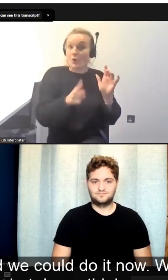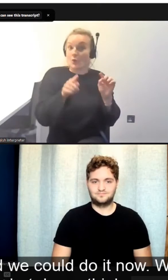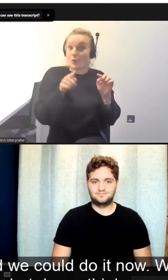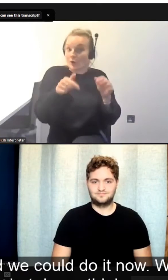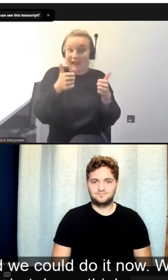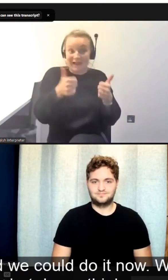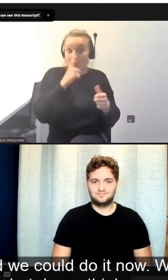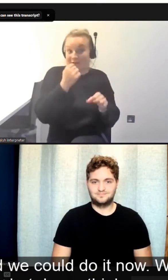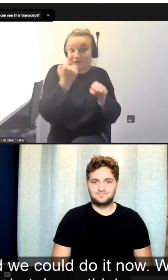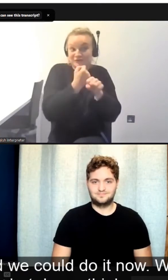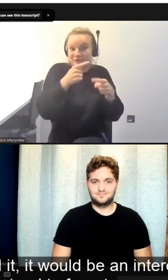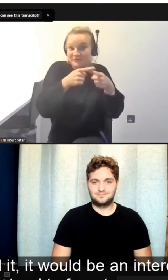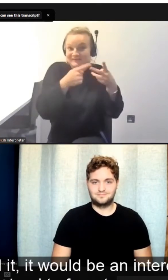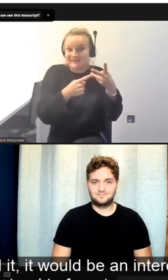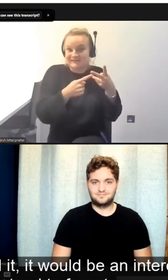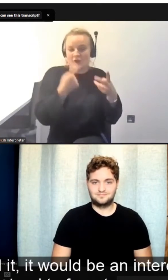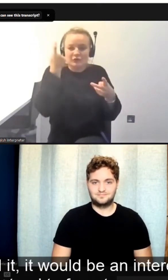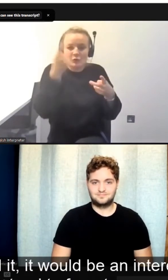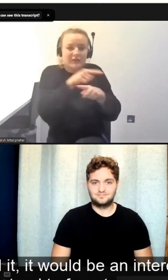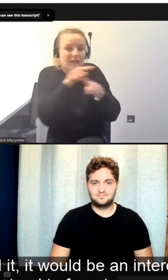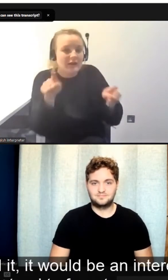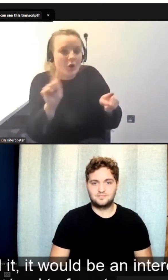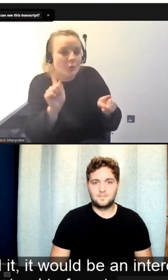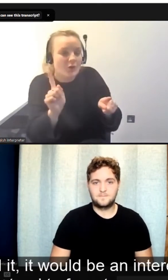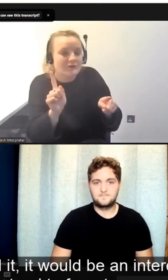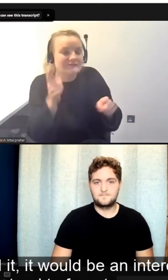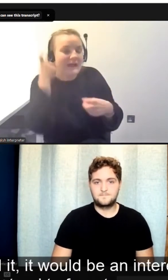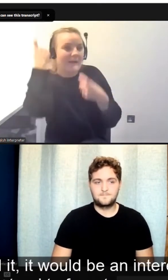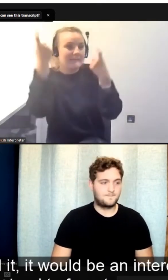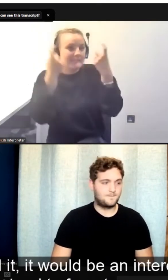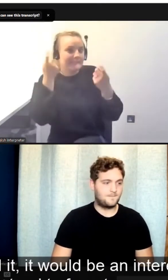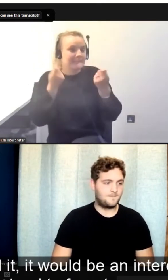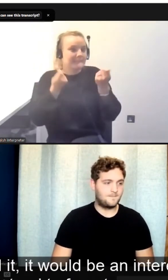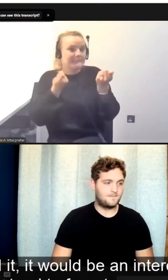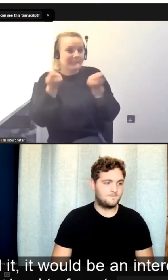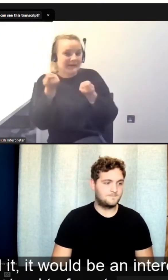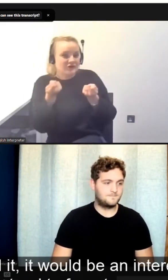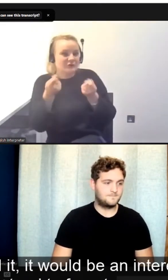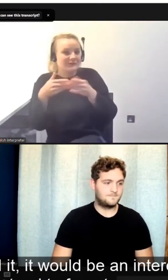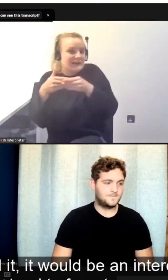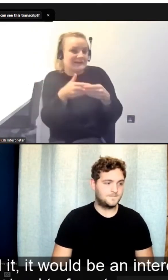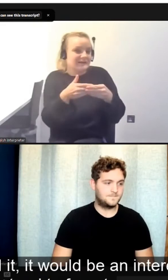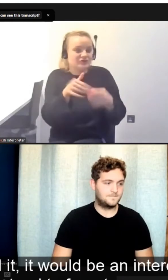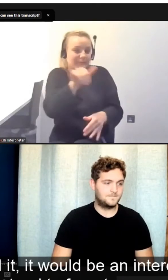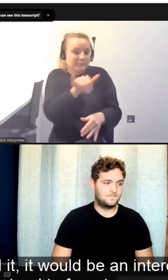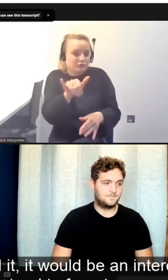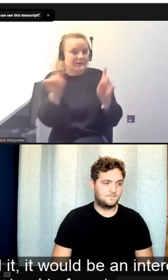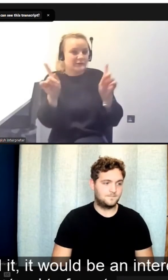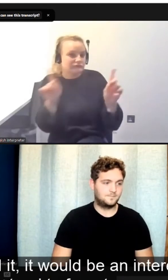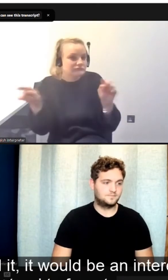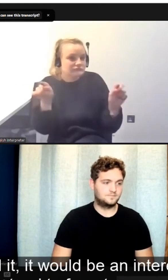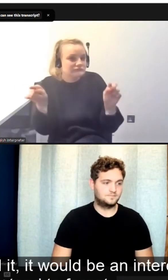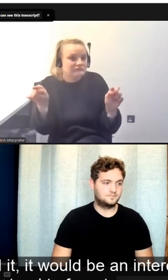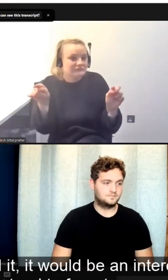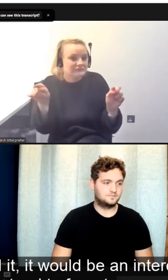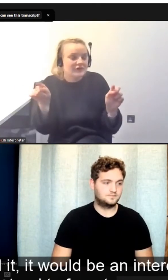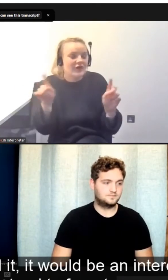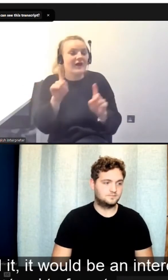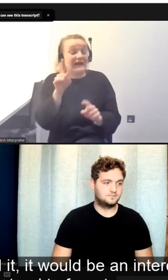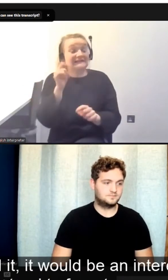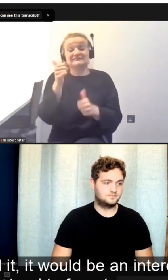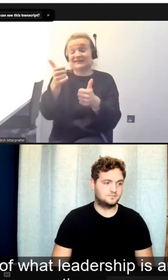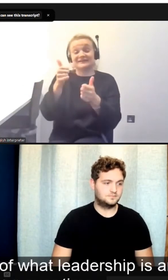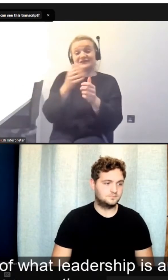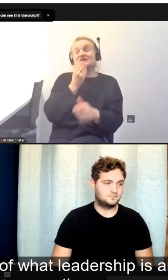is? Well, what do we think management is? And we could spend it. And it would be an interesting discussion. But what we tend to